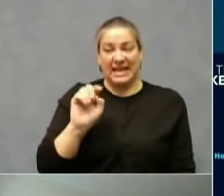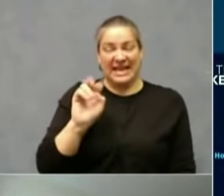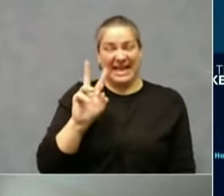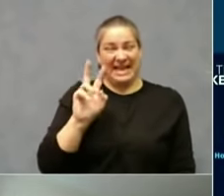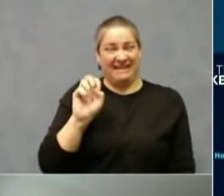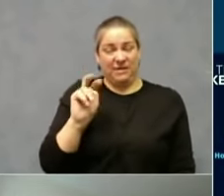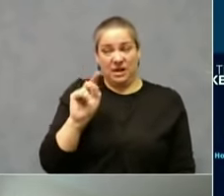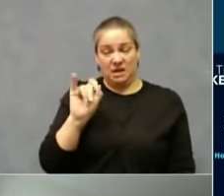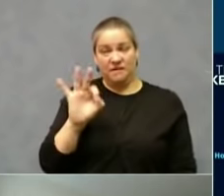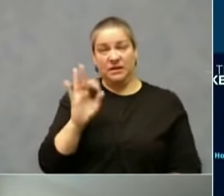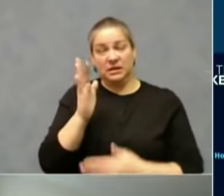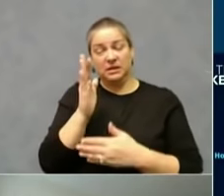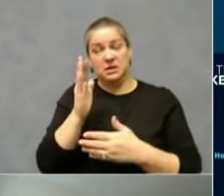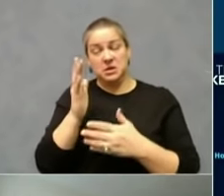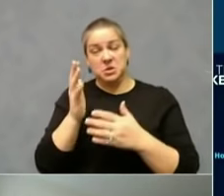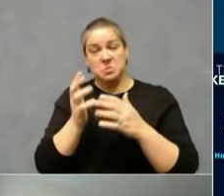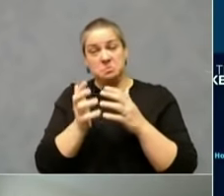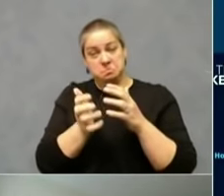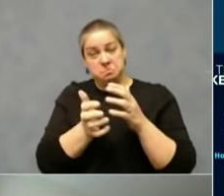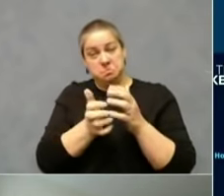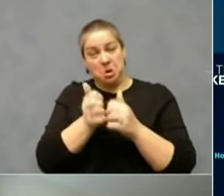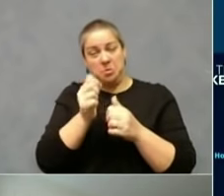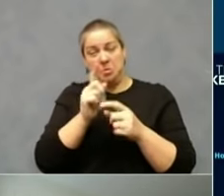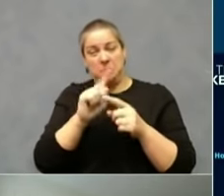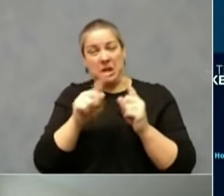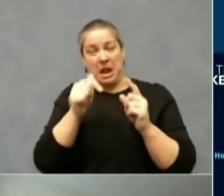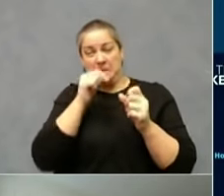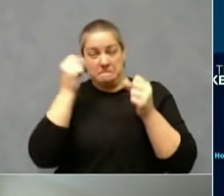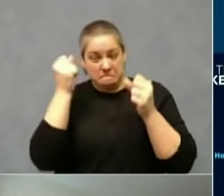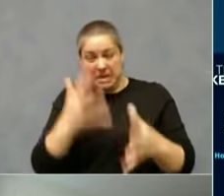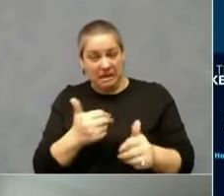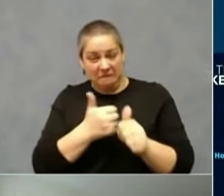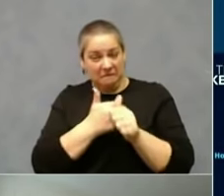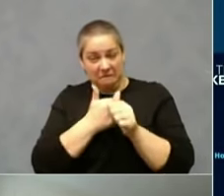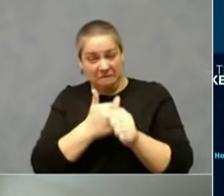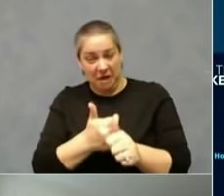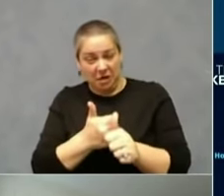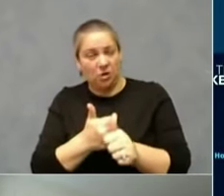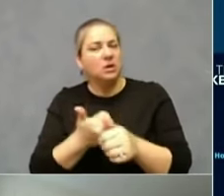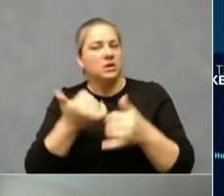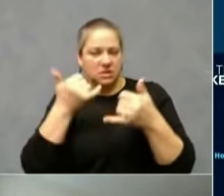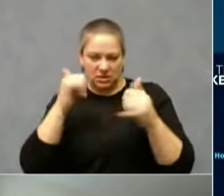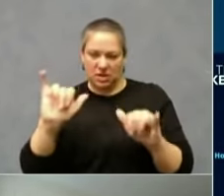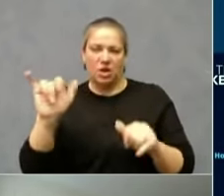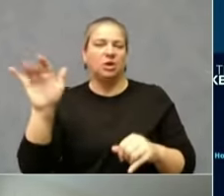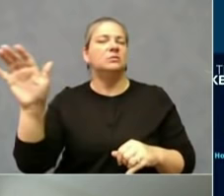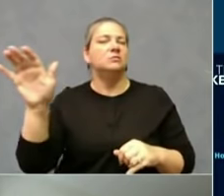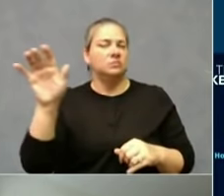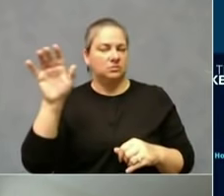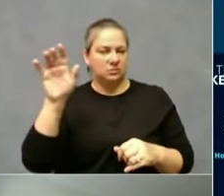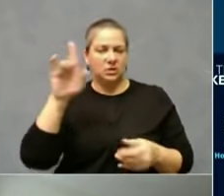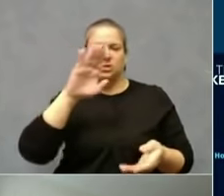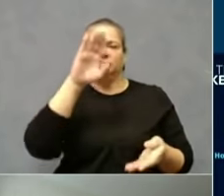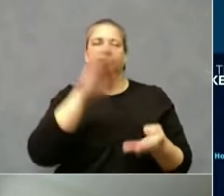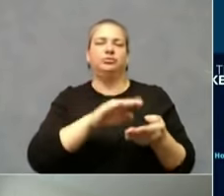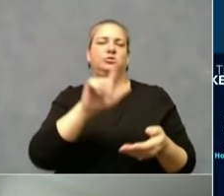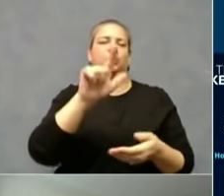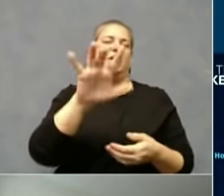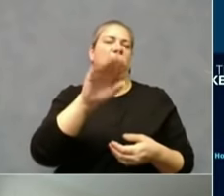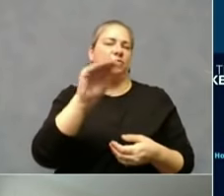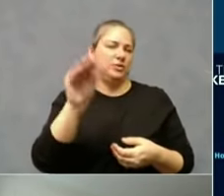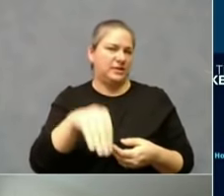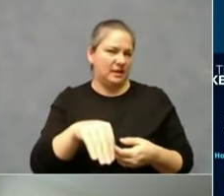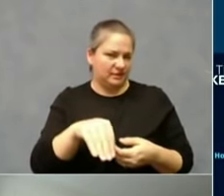they say that this would have a reduction in disease transmission of 25% and prevent